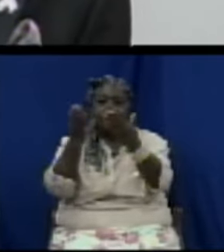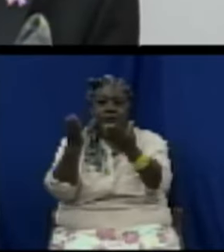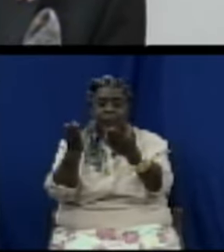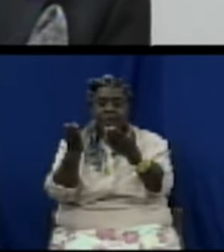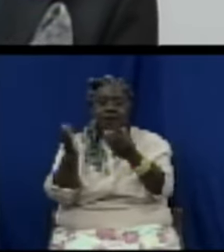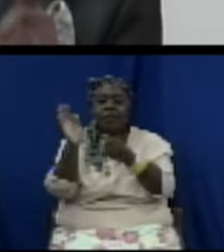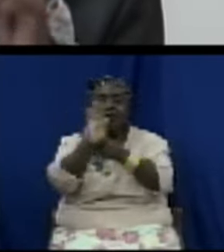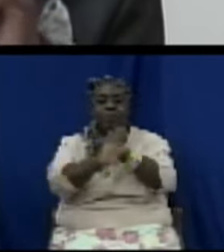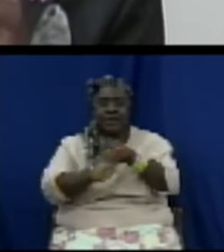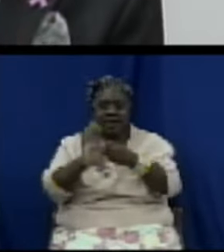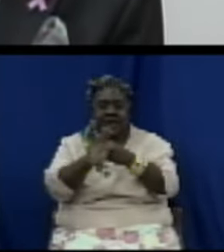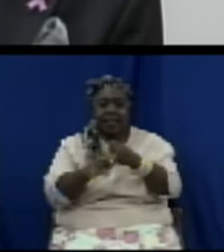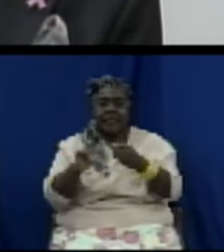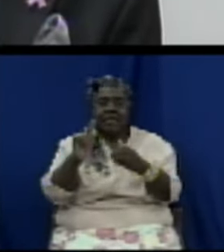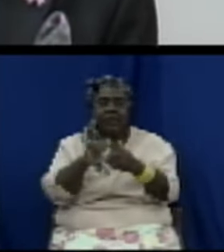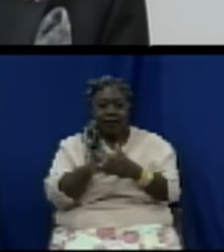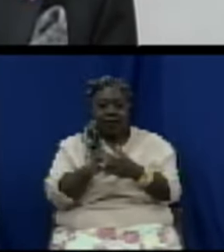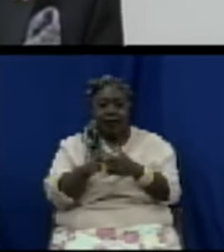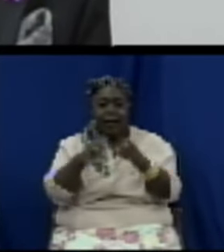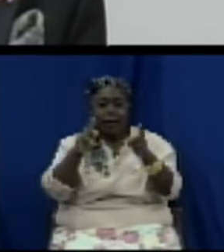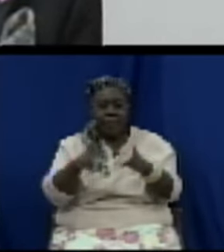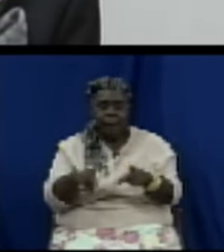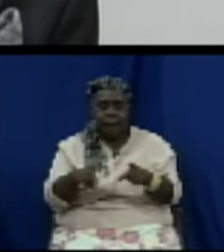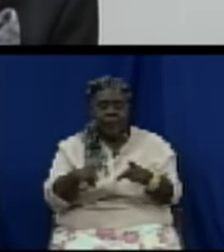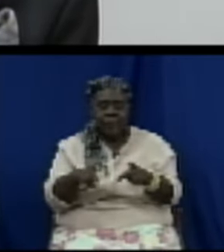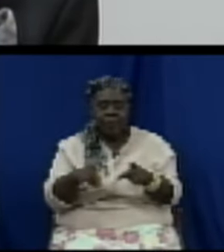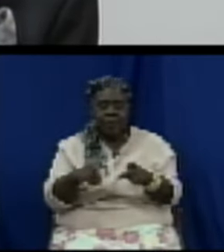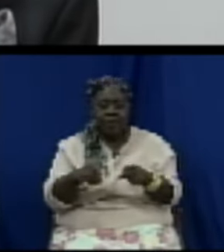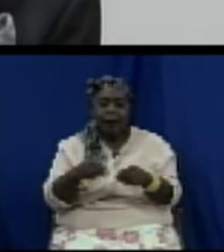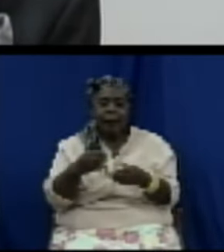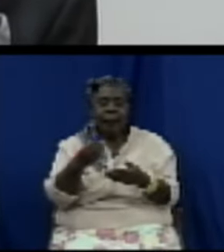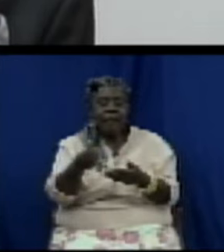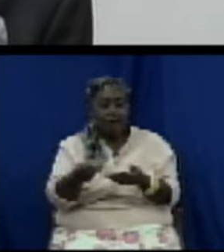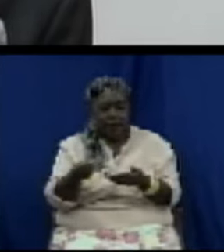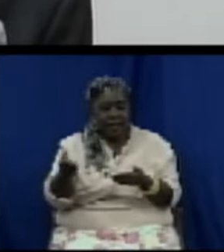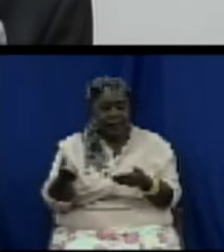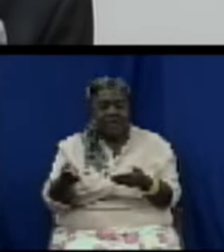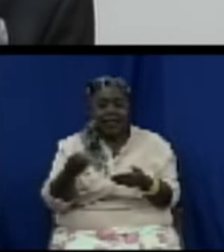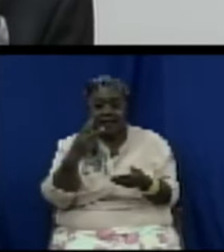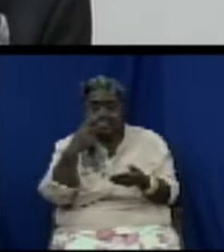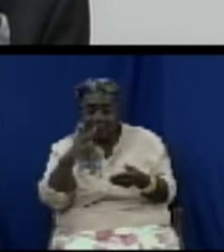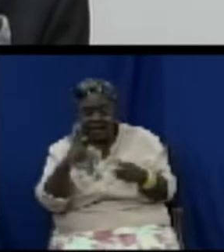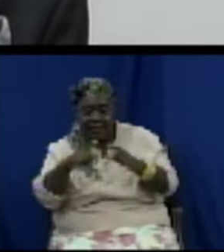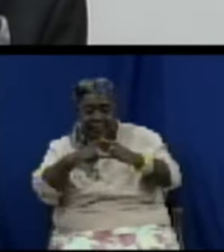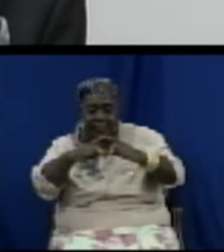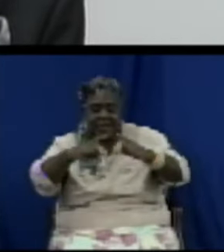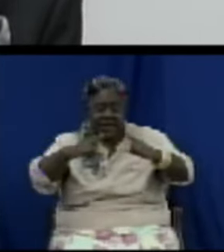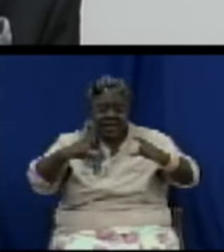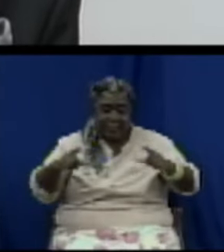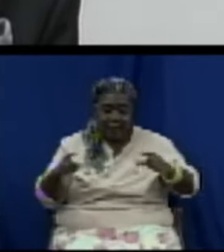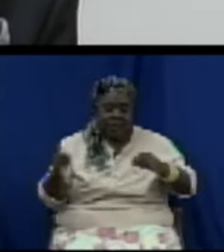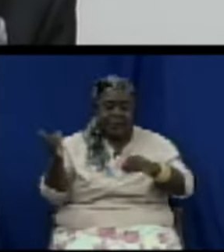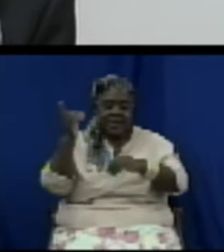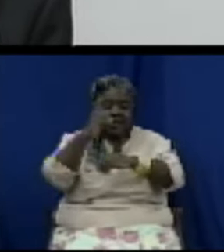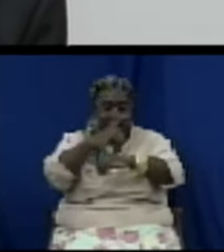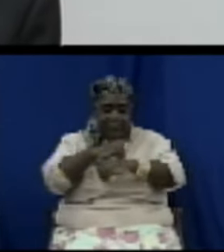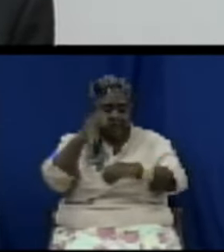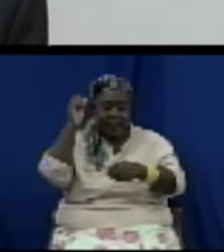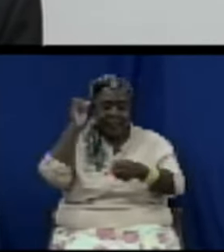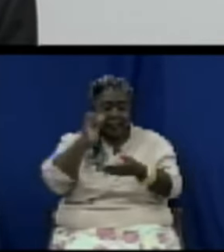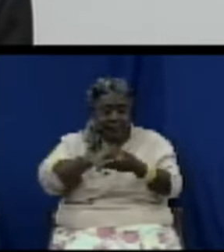that the consumer is protected by ensuring that the date is there